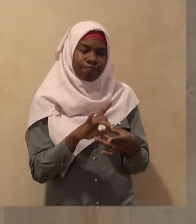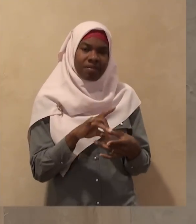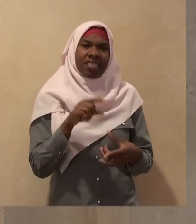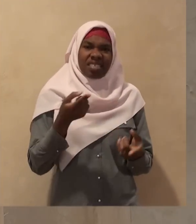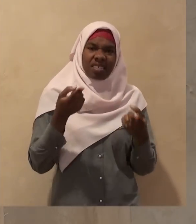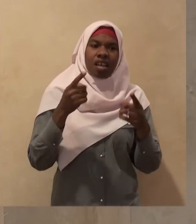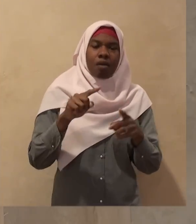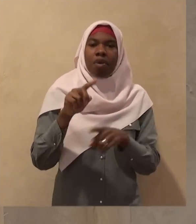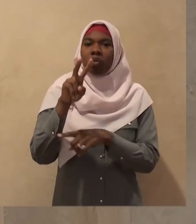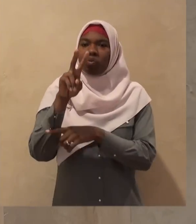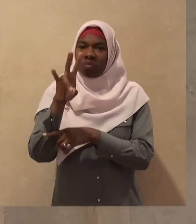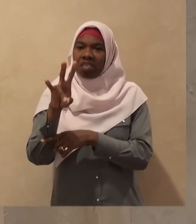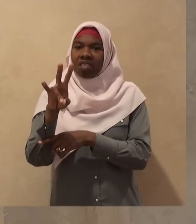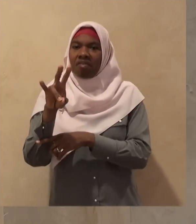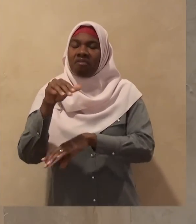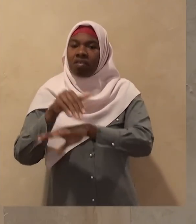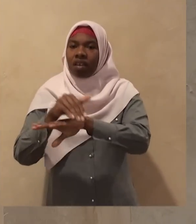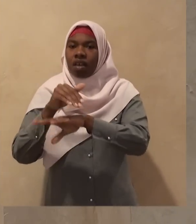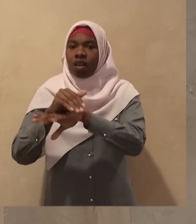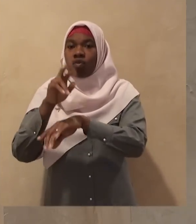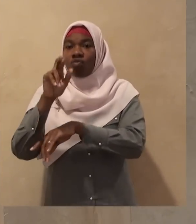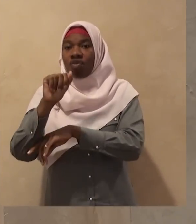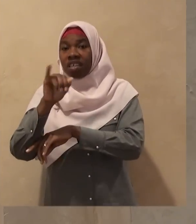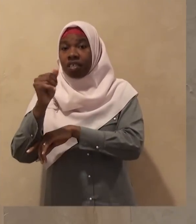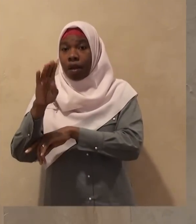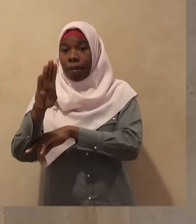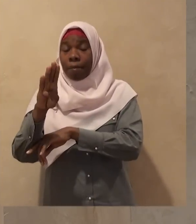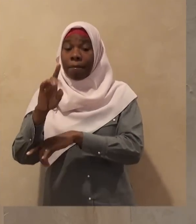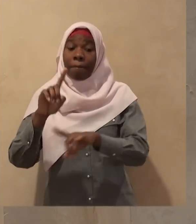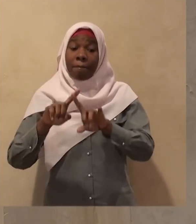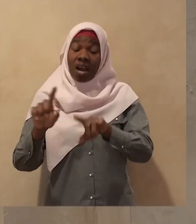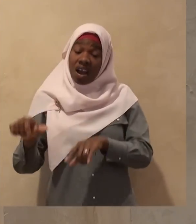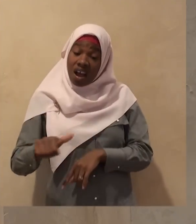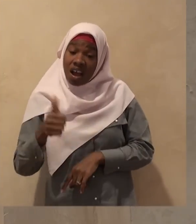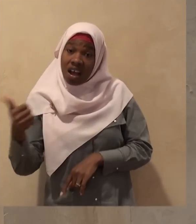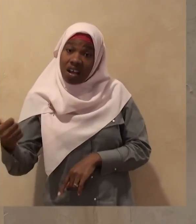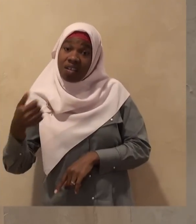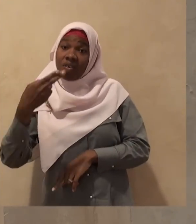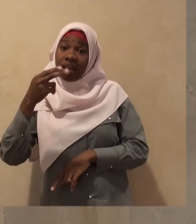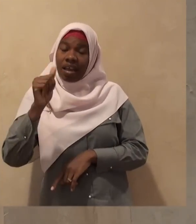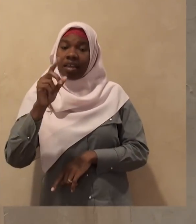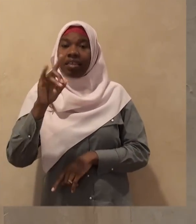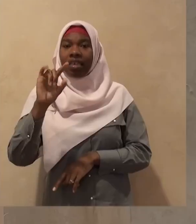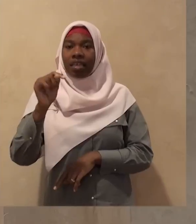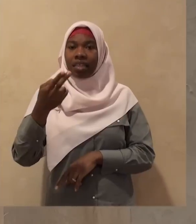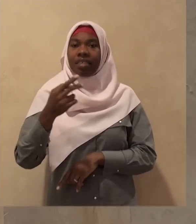but there are other ahadis which suggest other dates